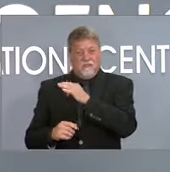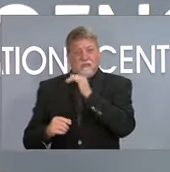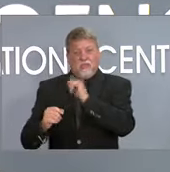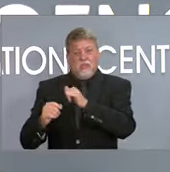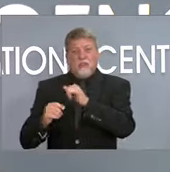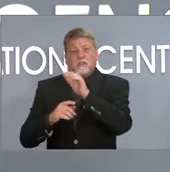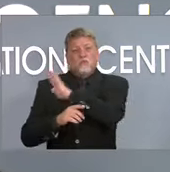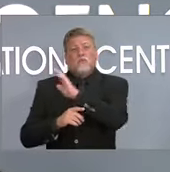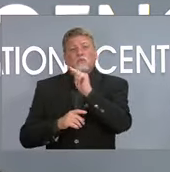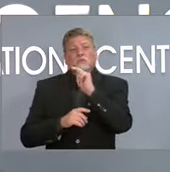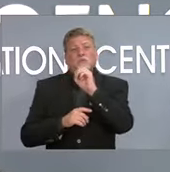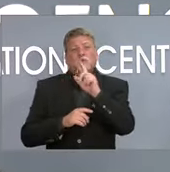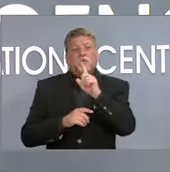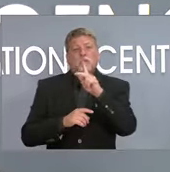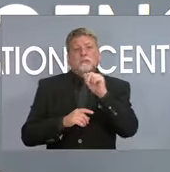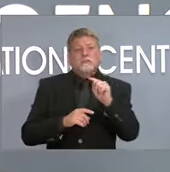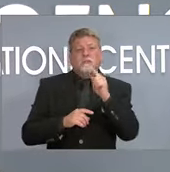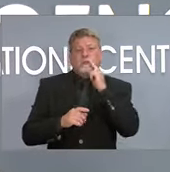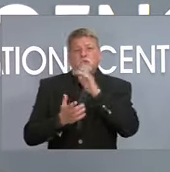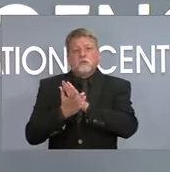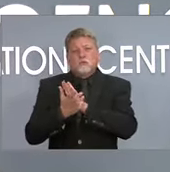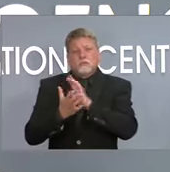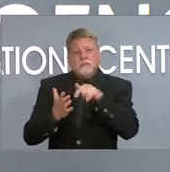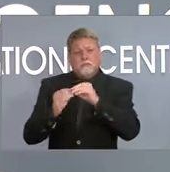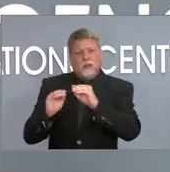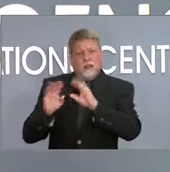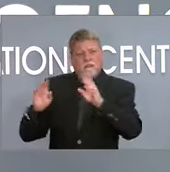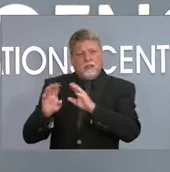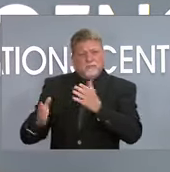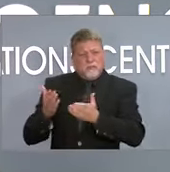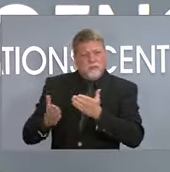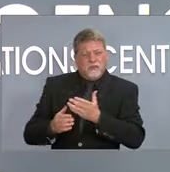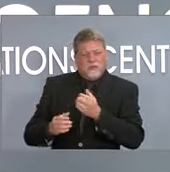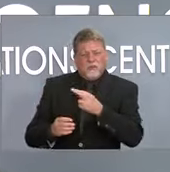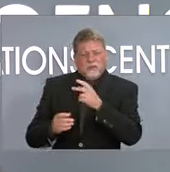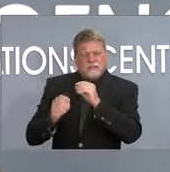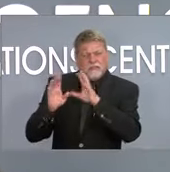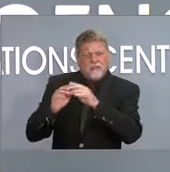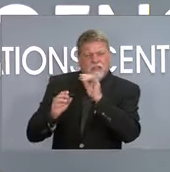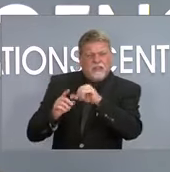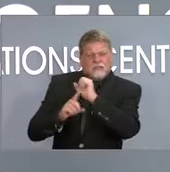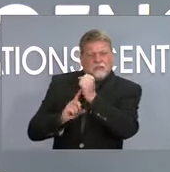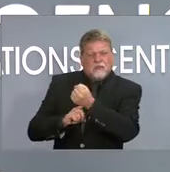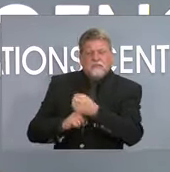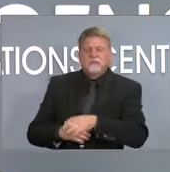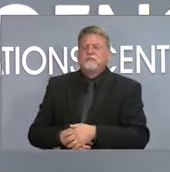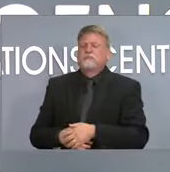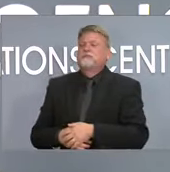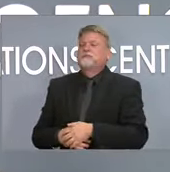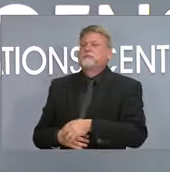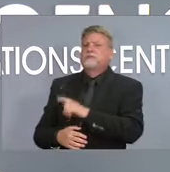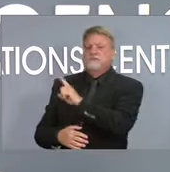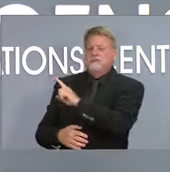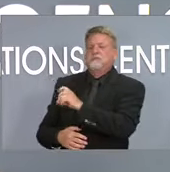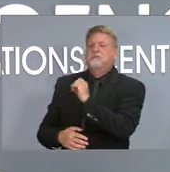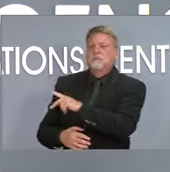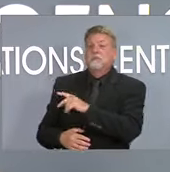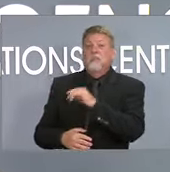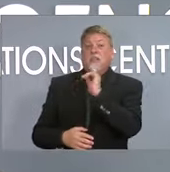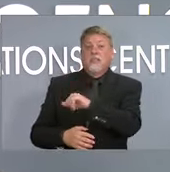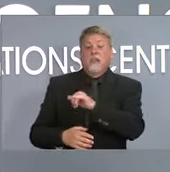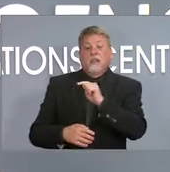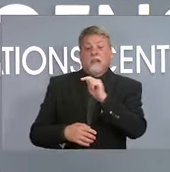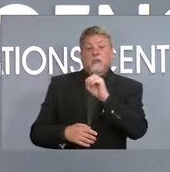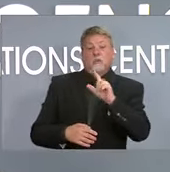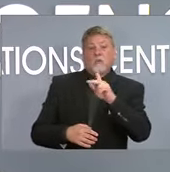schools toolkit. Well, first, I want to say that there are a number of protocols in the strong schools toolkit that are